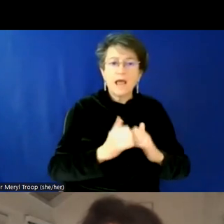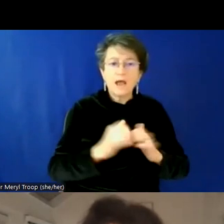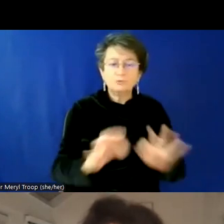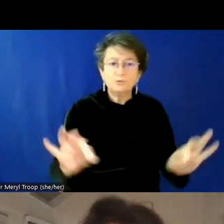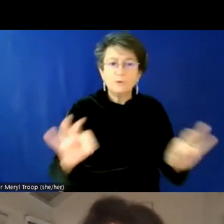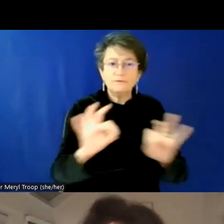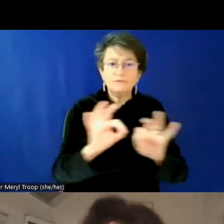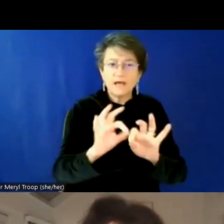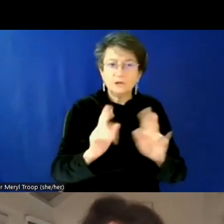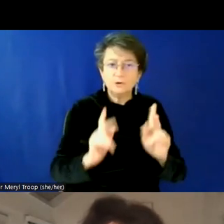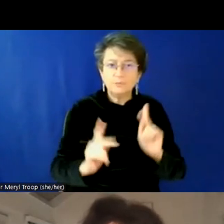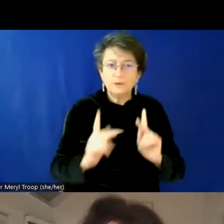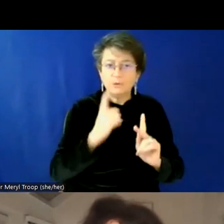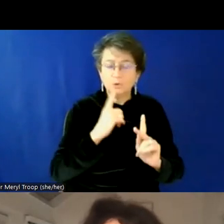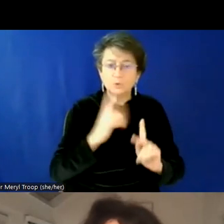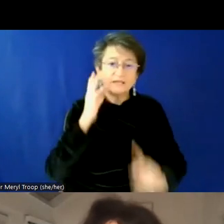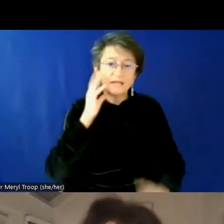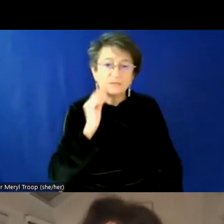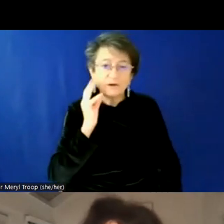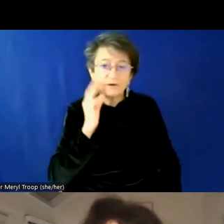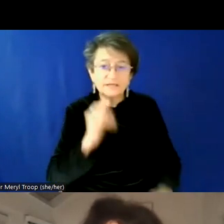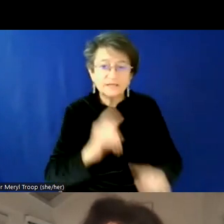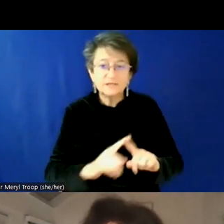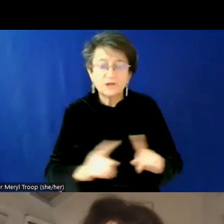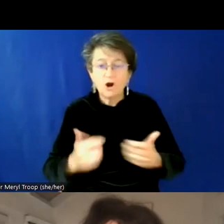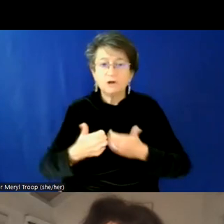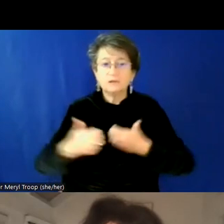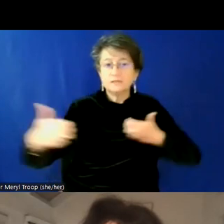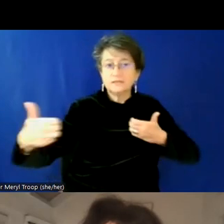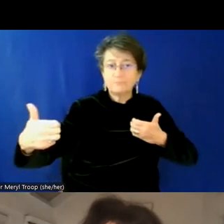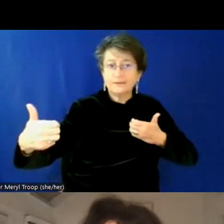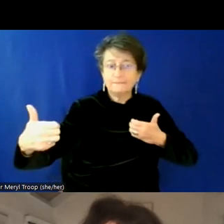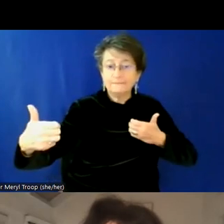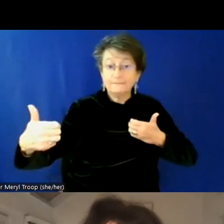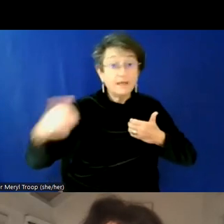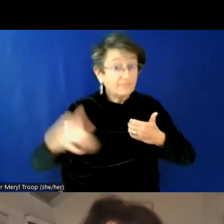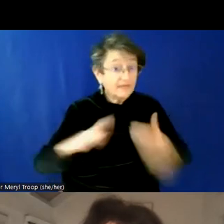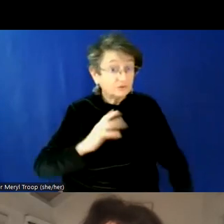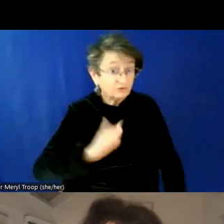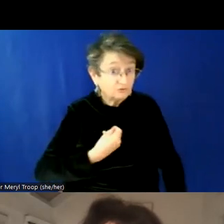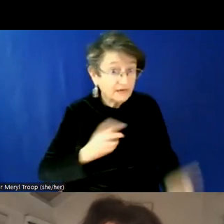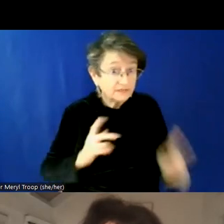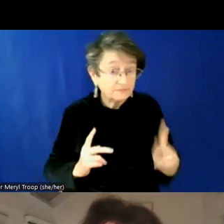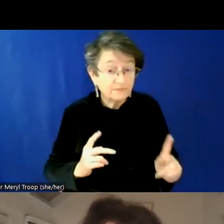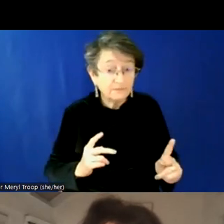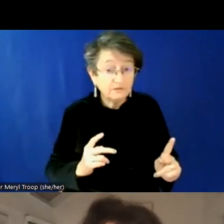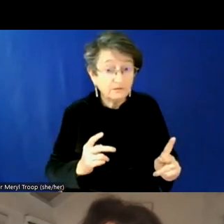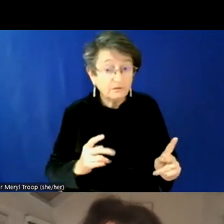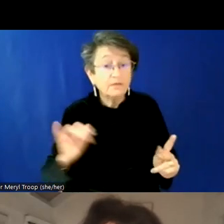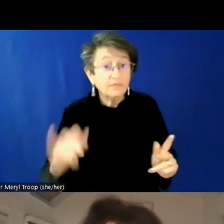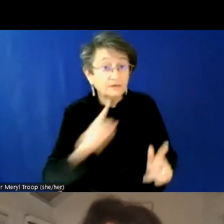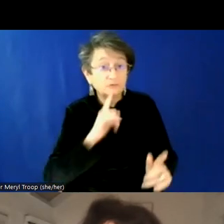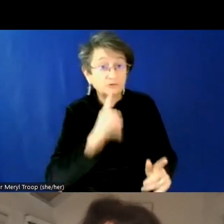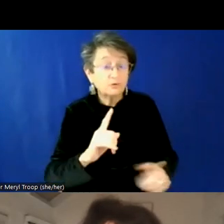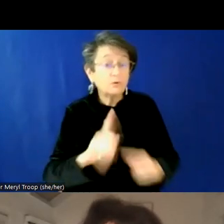experiences are removed from our own. Um, that exists with trans people. I think that exists greatly in our conversations around